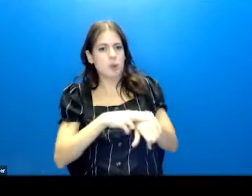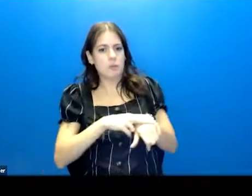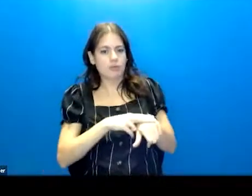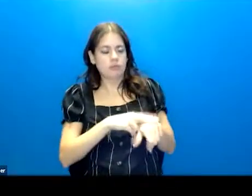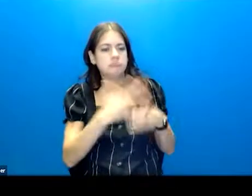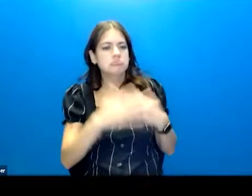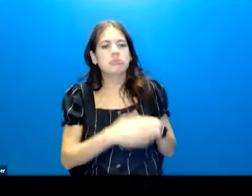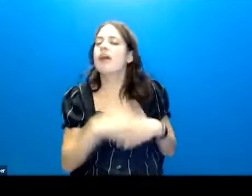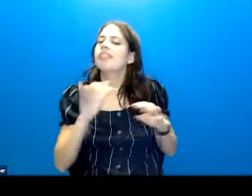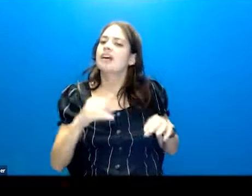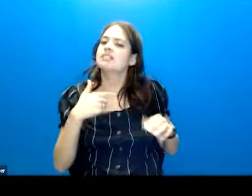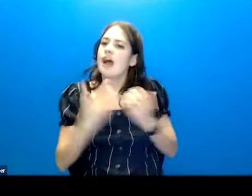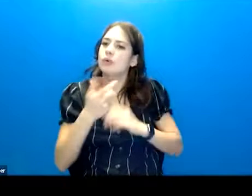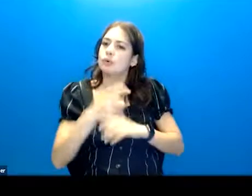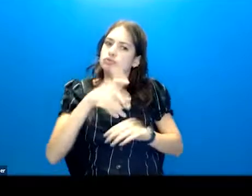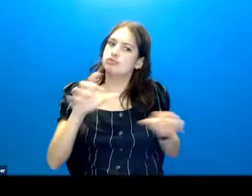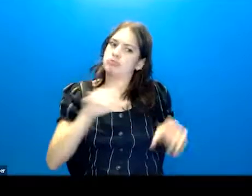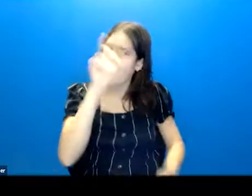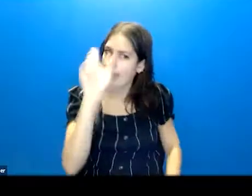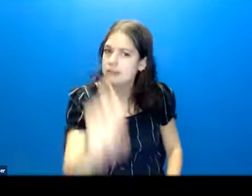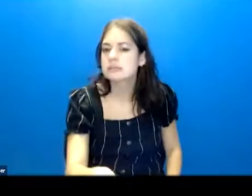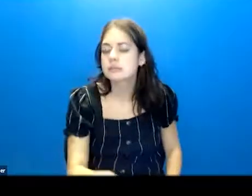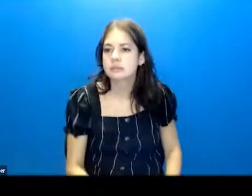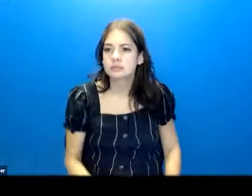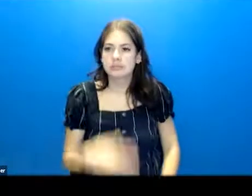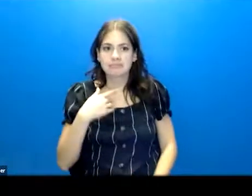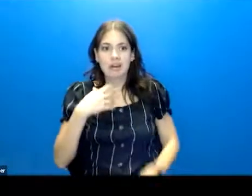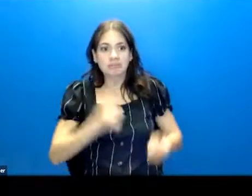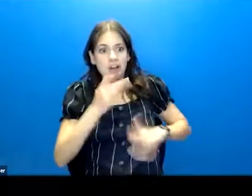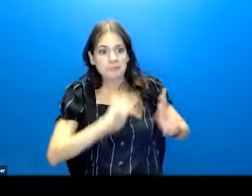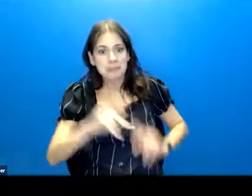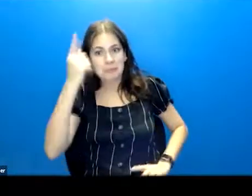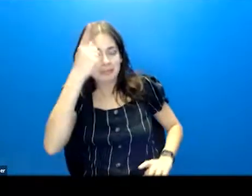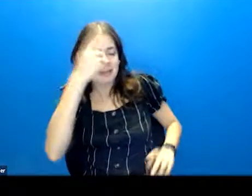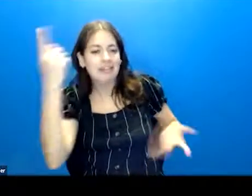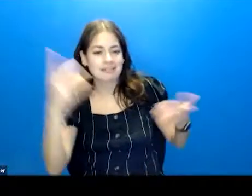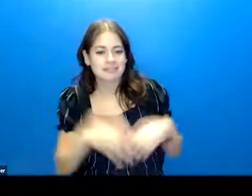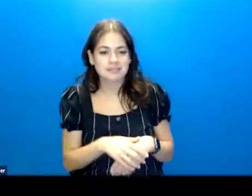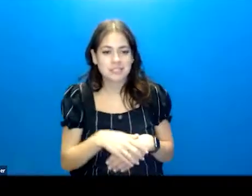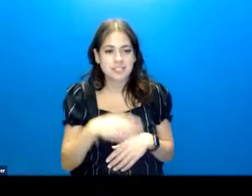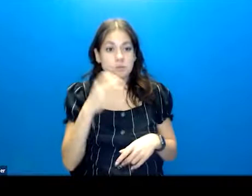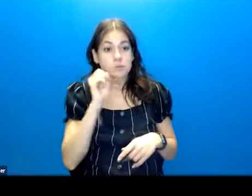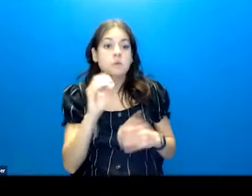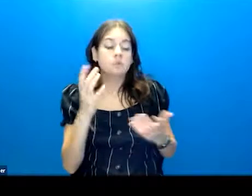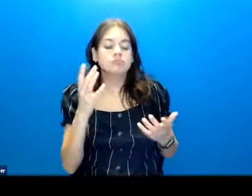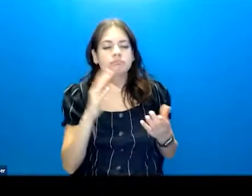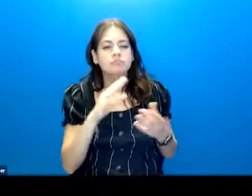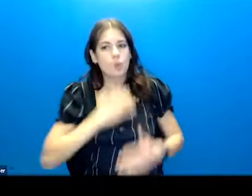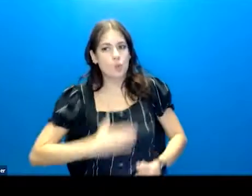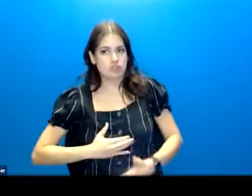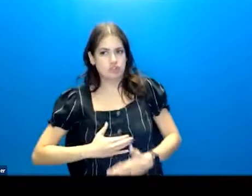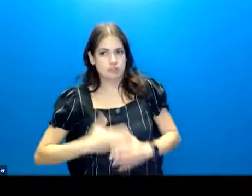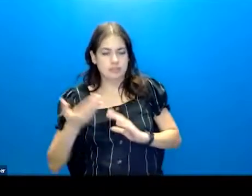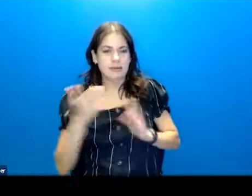And that's how you guys should ask it. Because lots of people think about it. So that's wish to die.